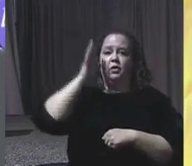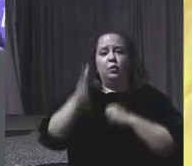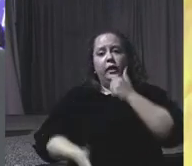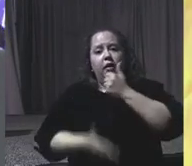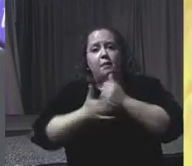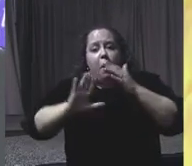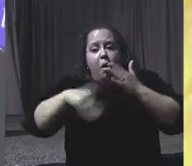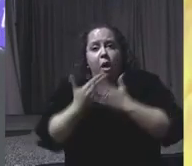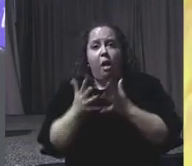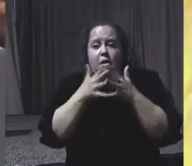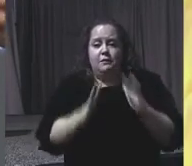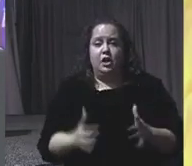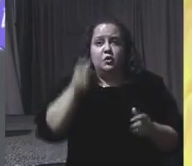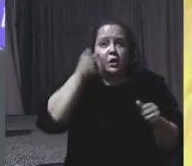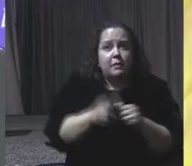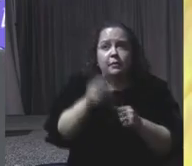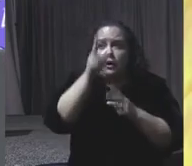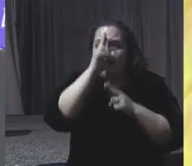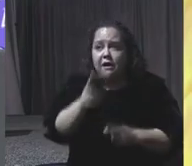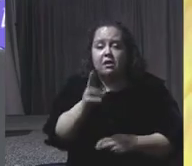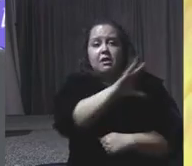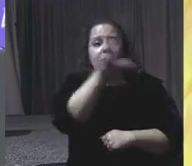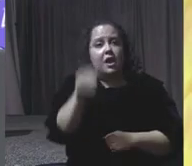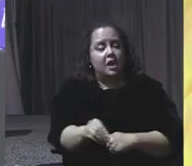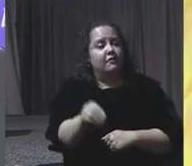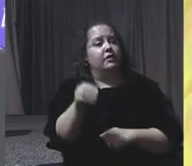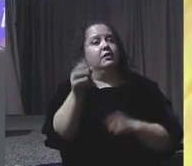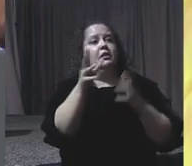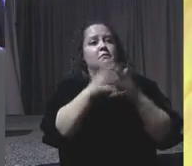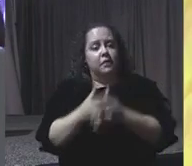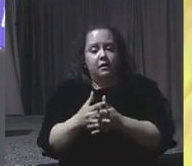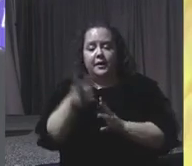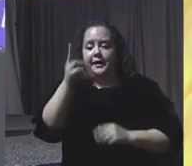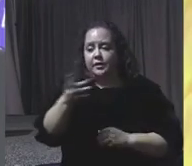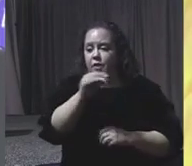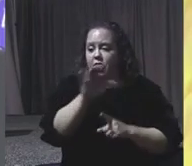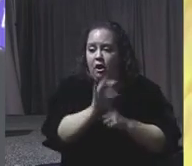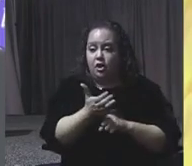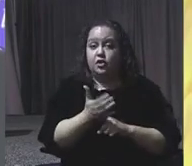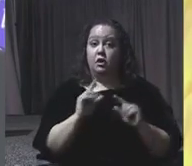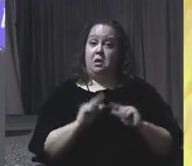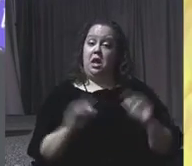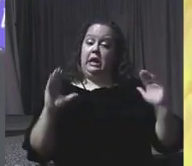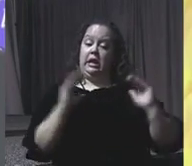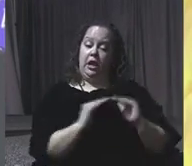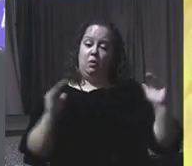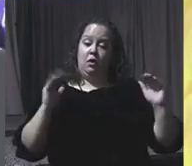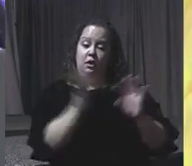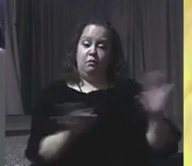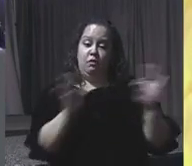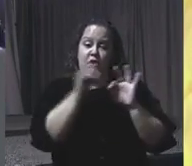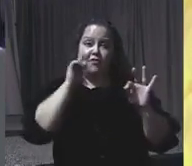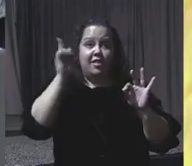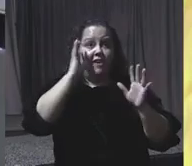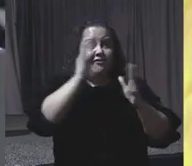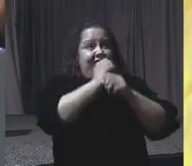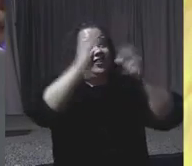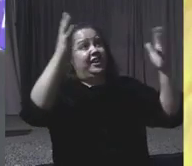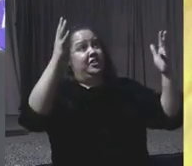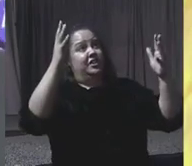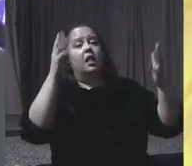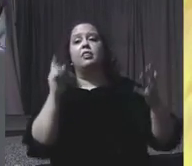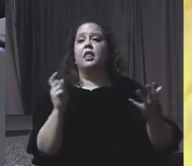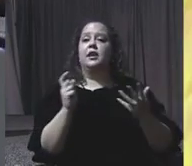and honor African American history and culture. But equally important to this vision was to need to make